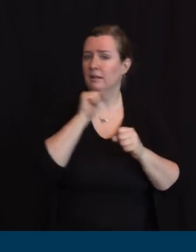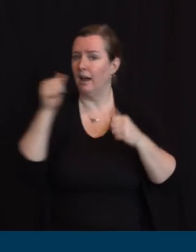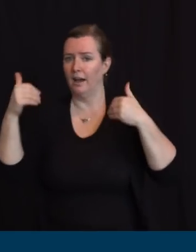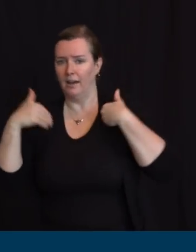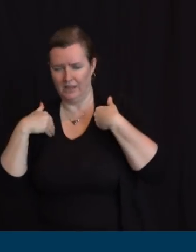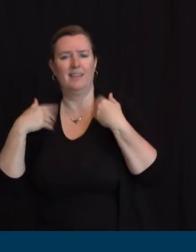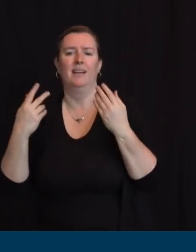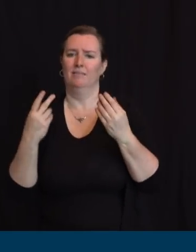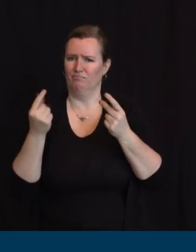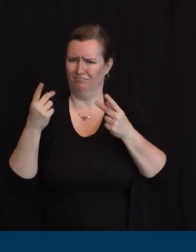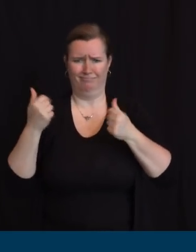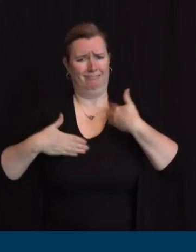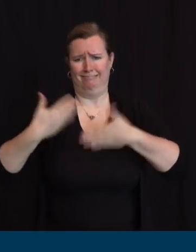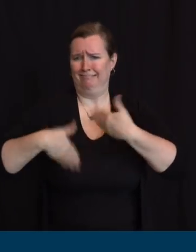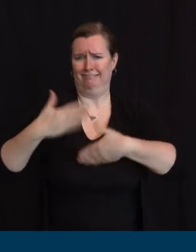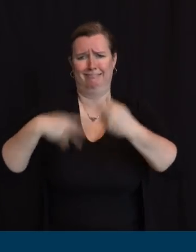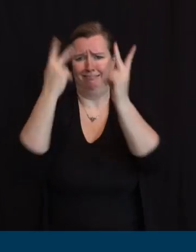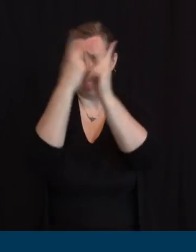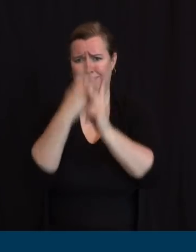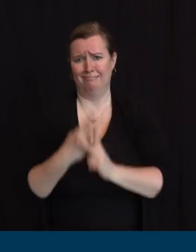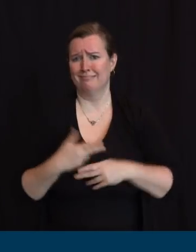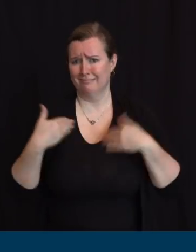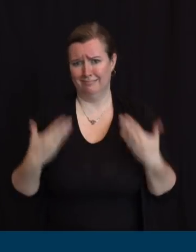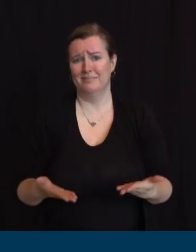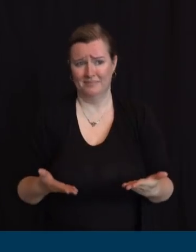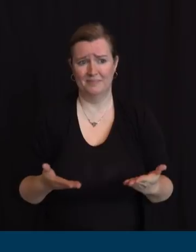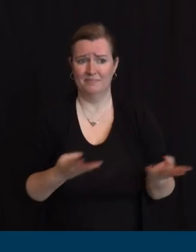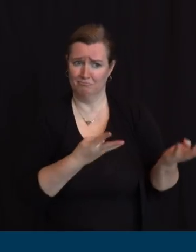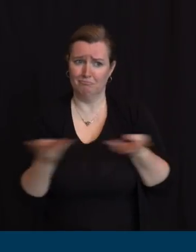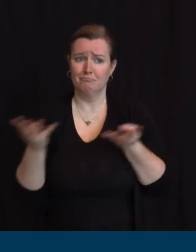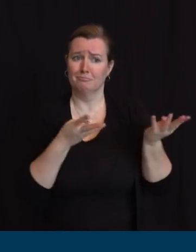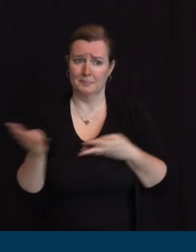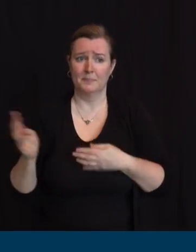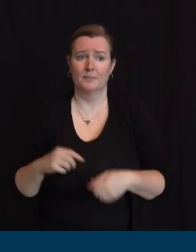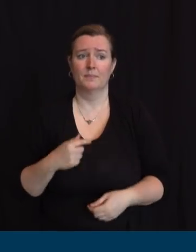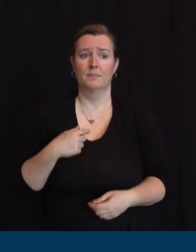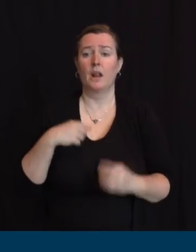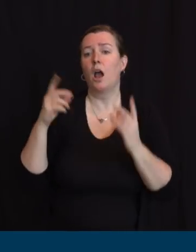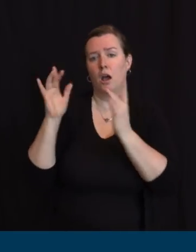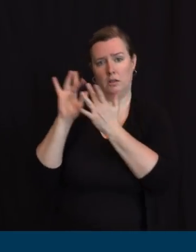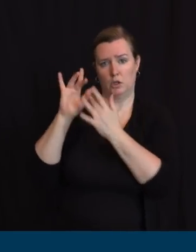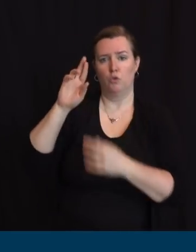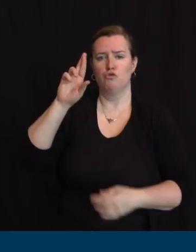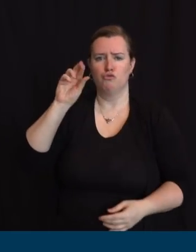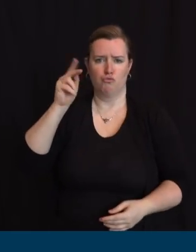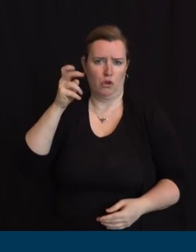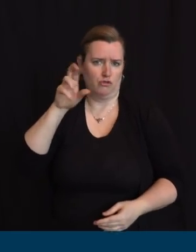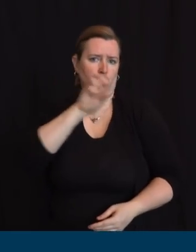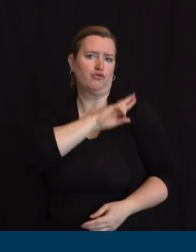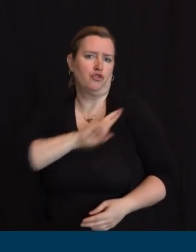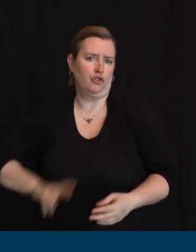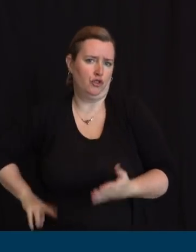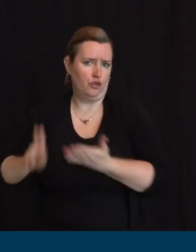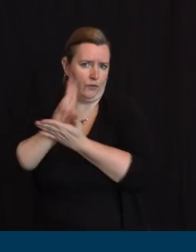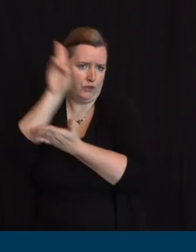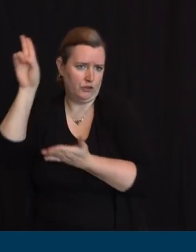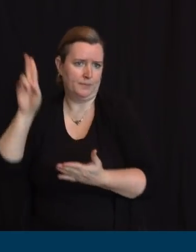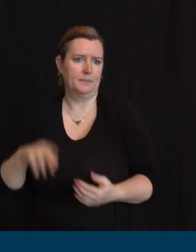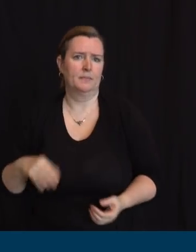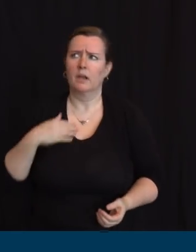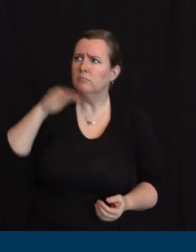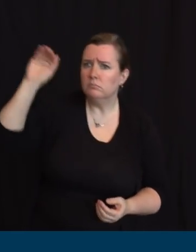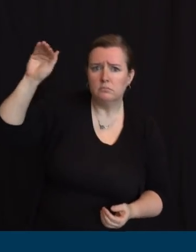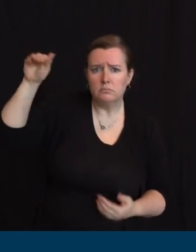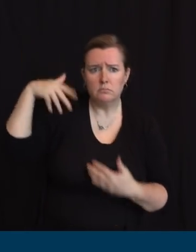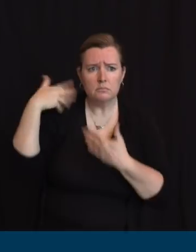of Rutgers Biomedical and Health Sciences, Dr. Brian Strom, about this exciting development, and